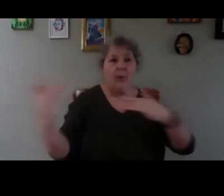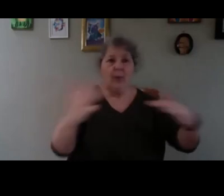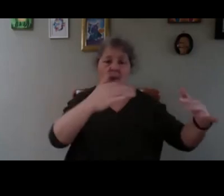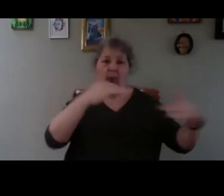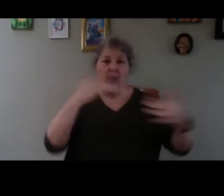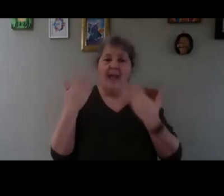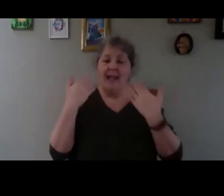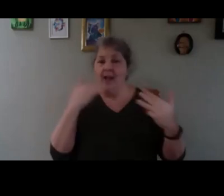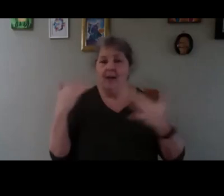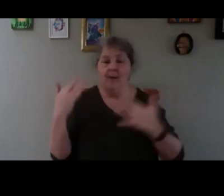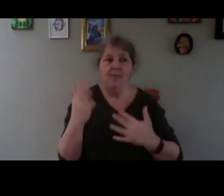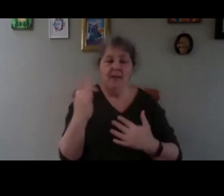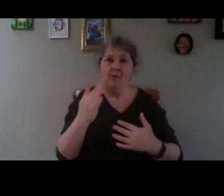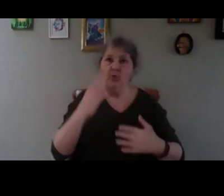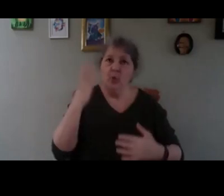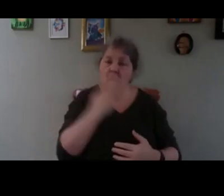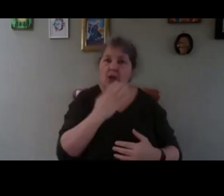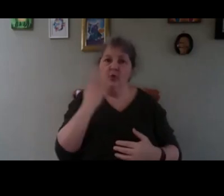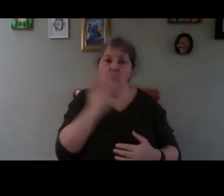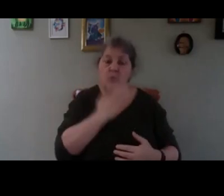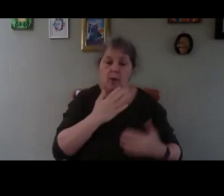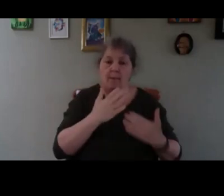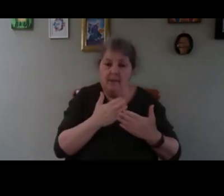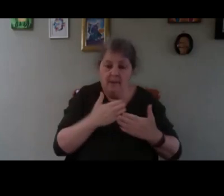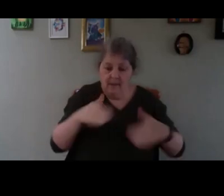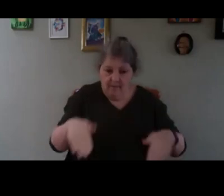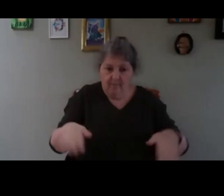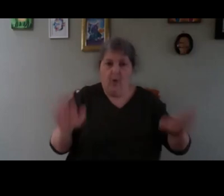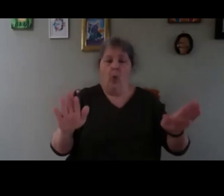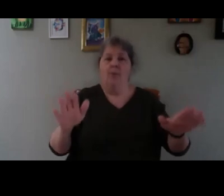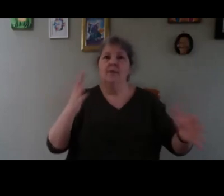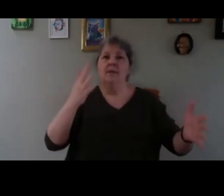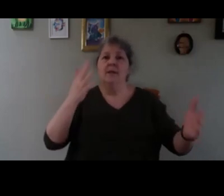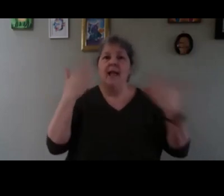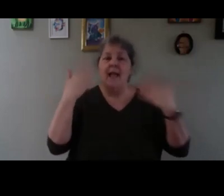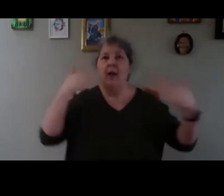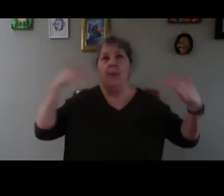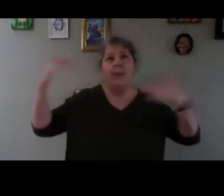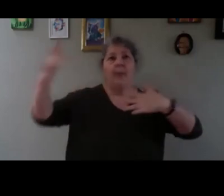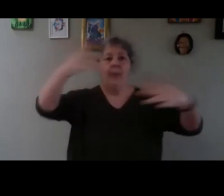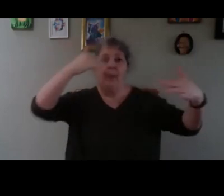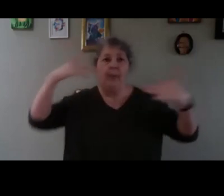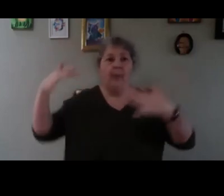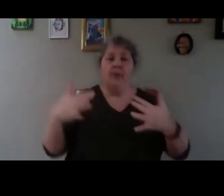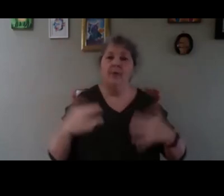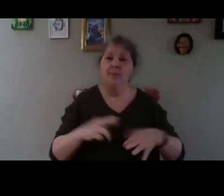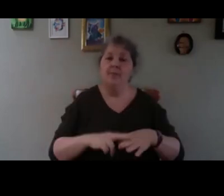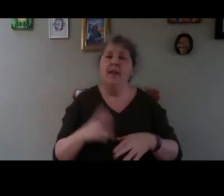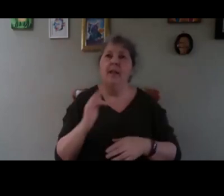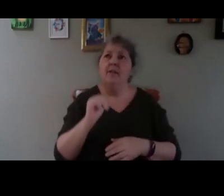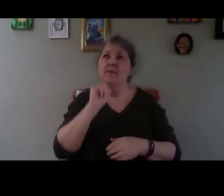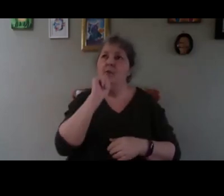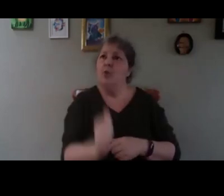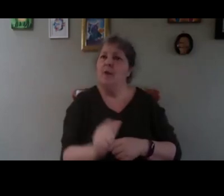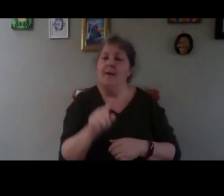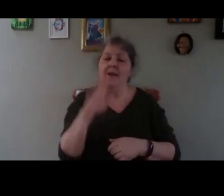become too hot too warm it opens and then you have air then it becomes colder and if you don't have that